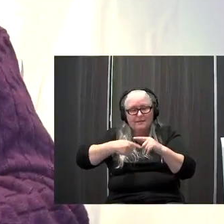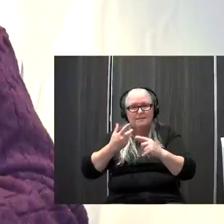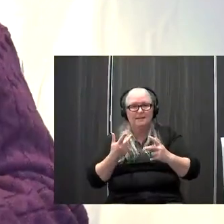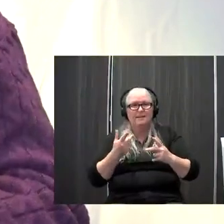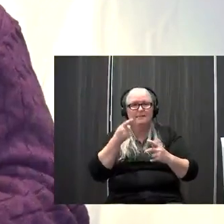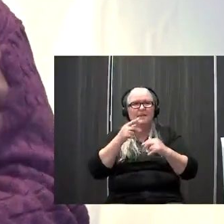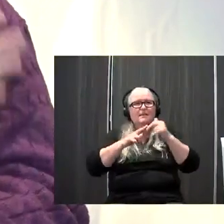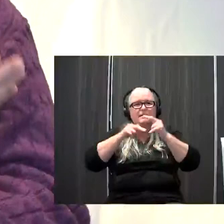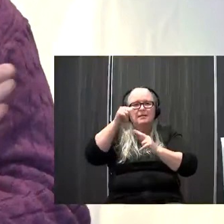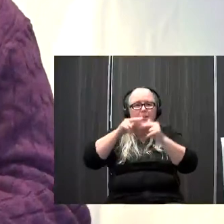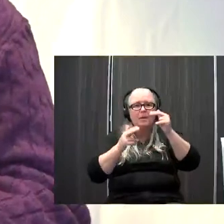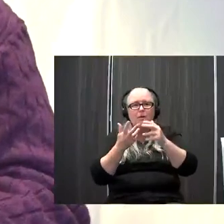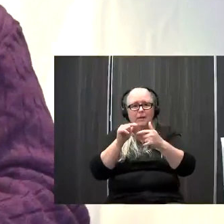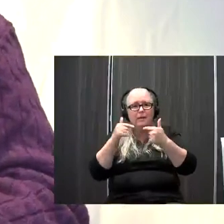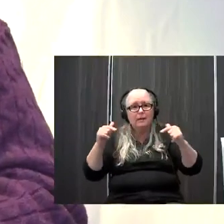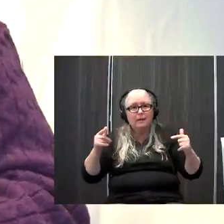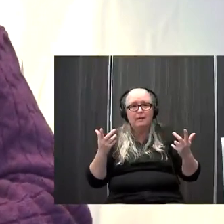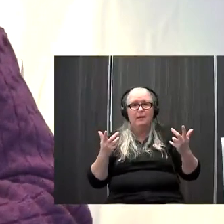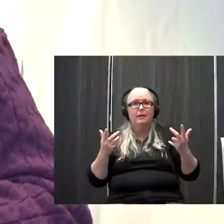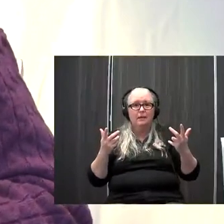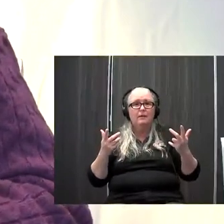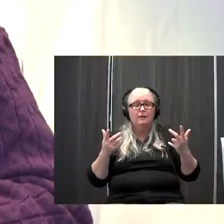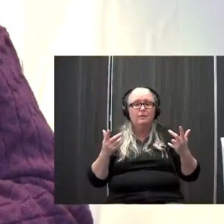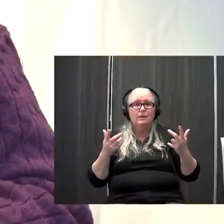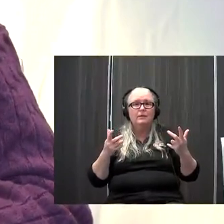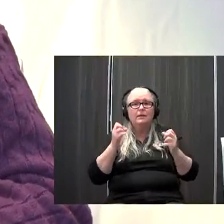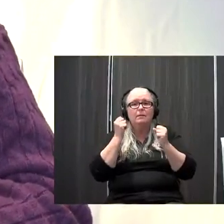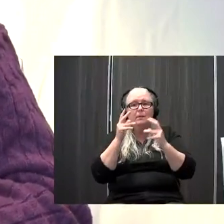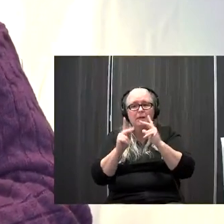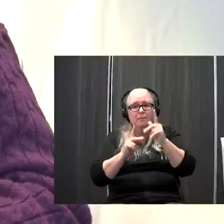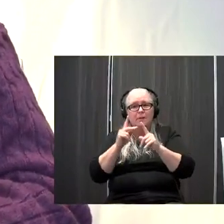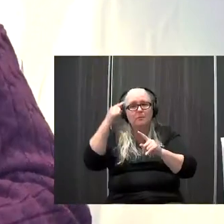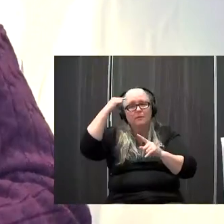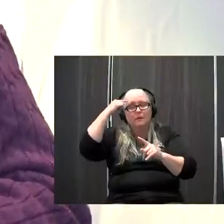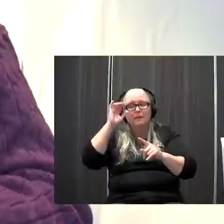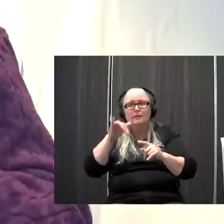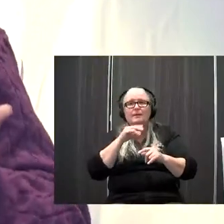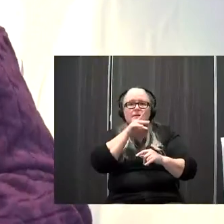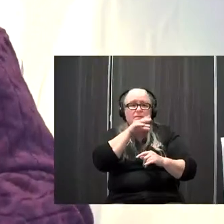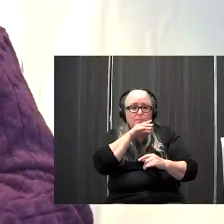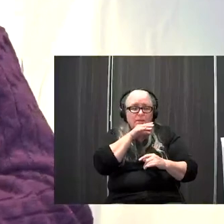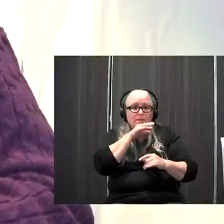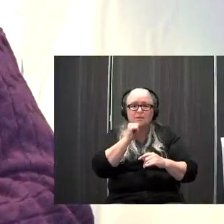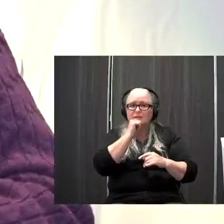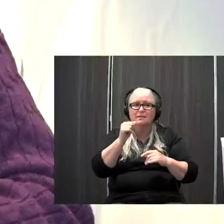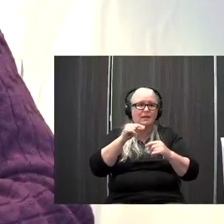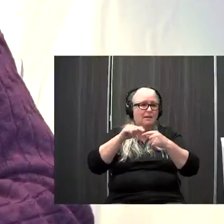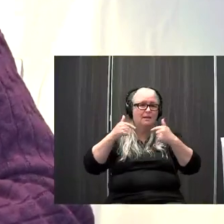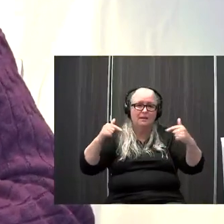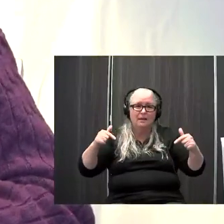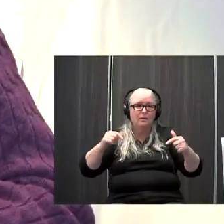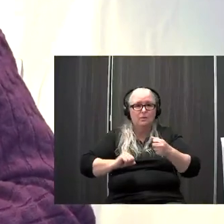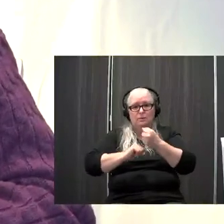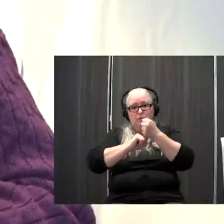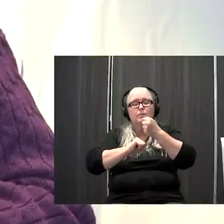building language and I think you hit that early but I think so often people think about it as a speech device and not a language support so I think